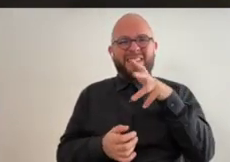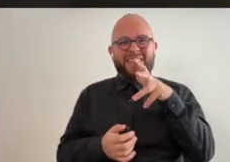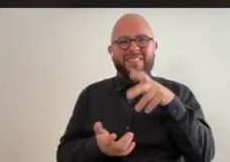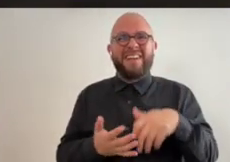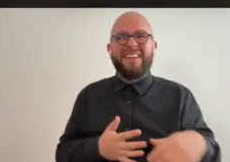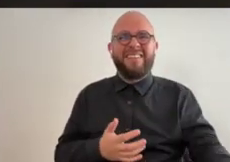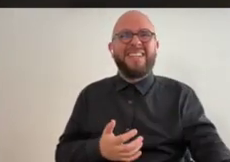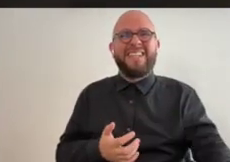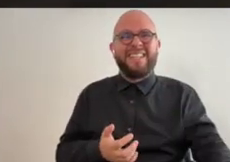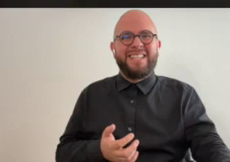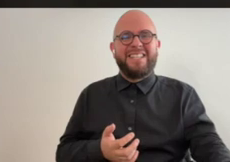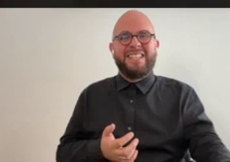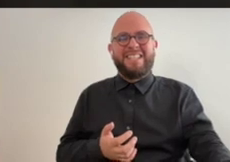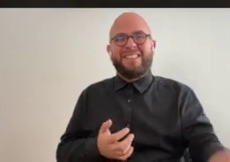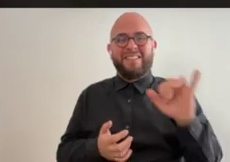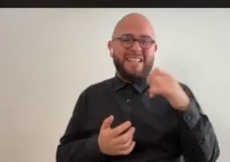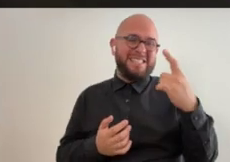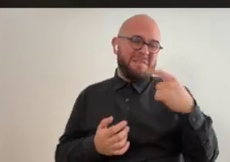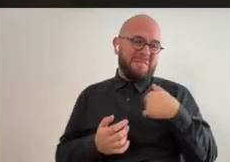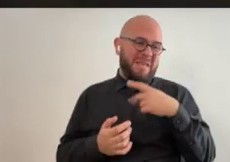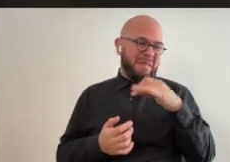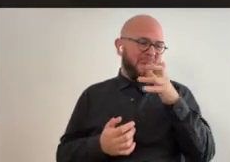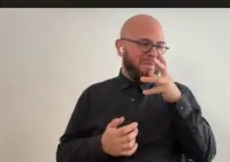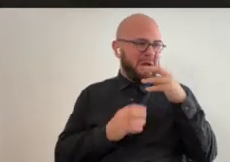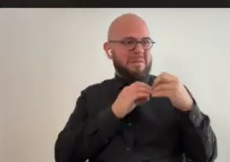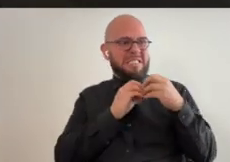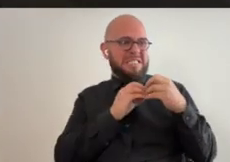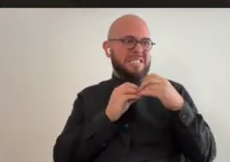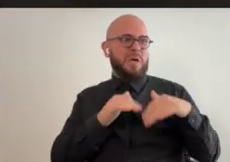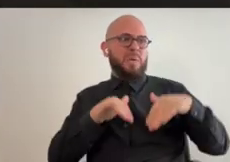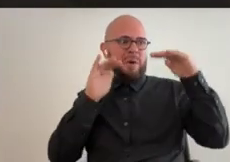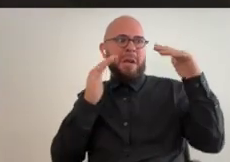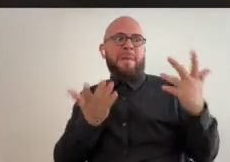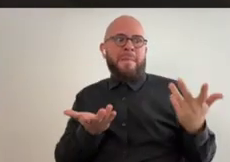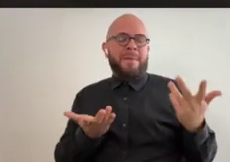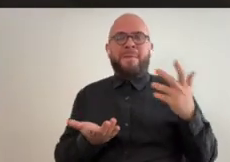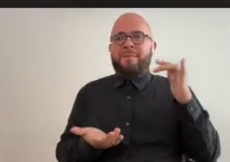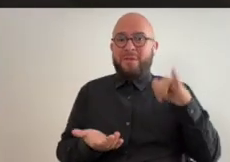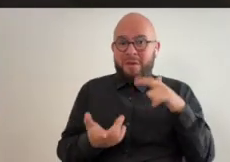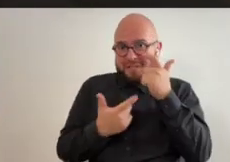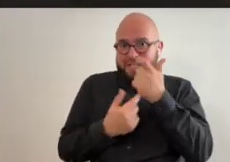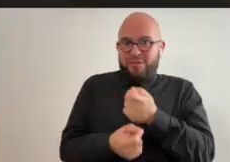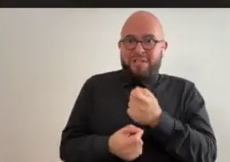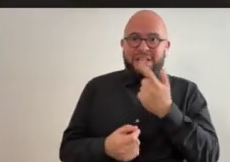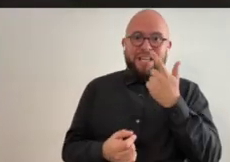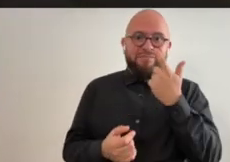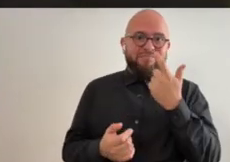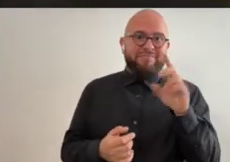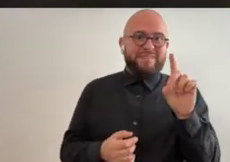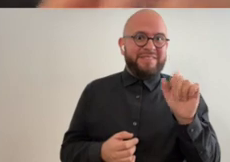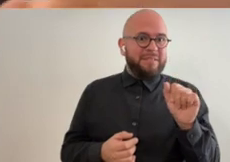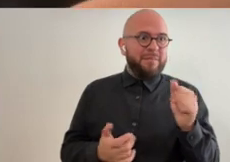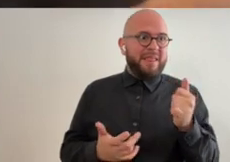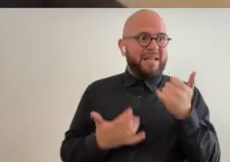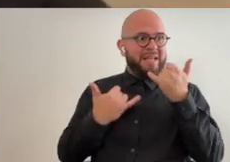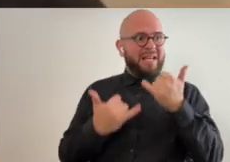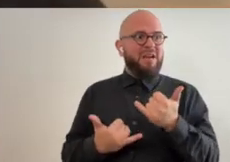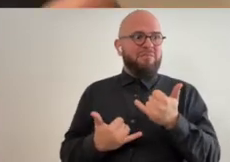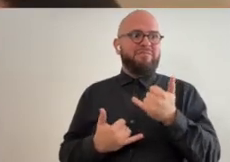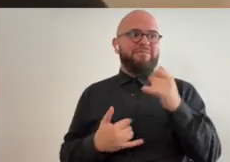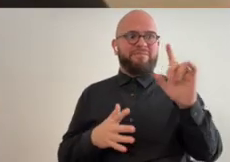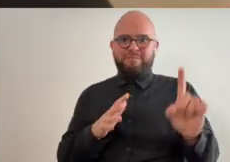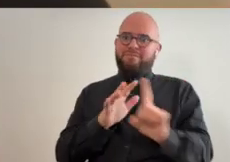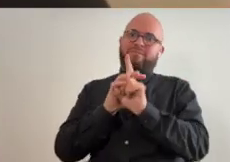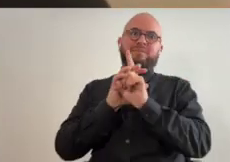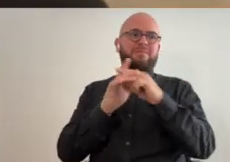i don't like that mom and so that was kind of something my mom and i kind of thought about growing up that so it's so interesting